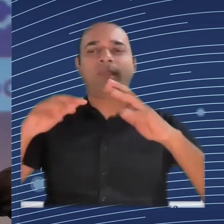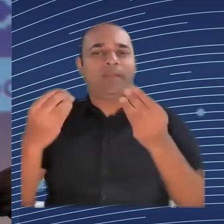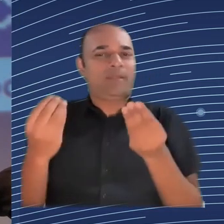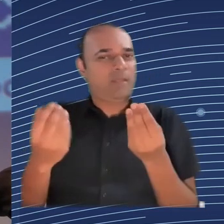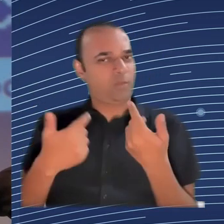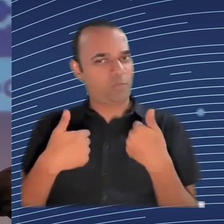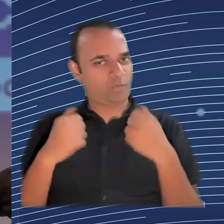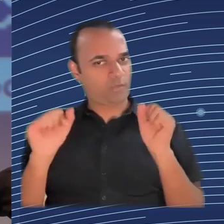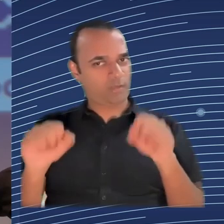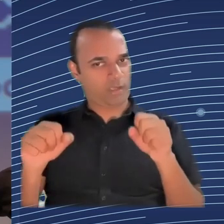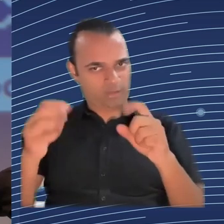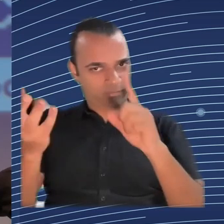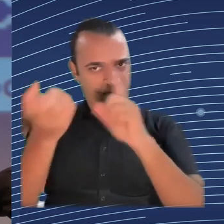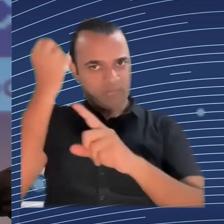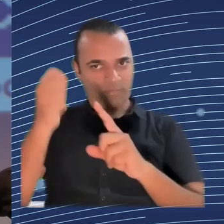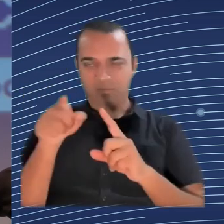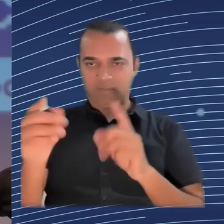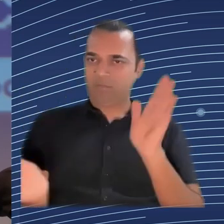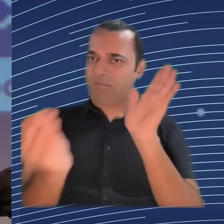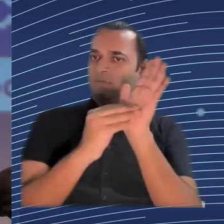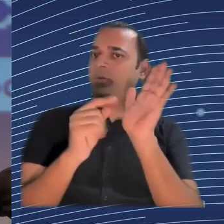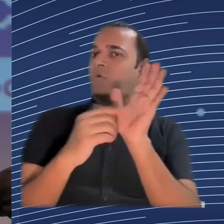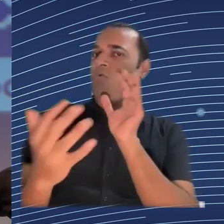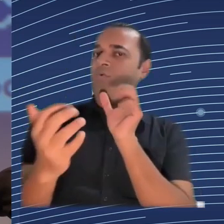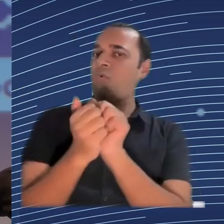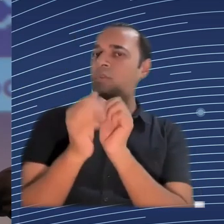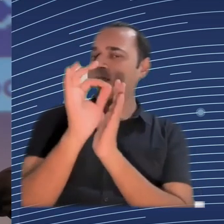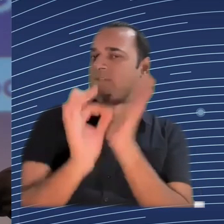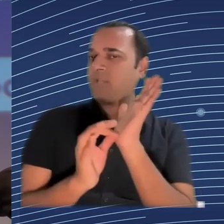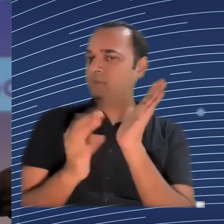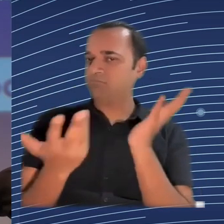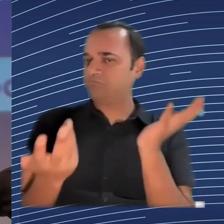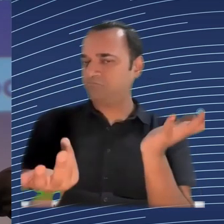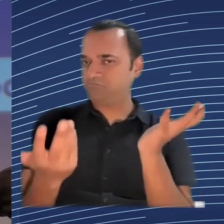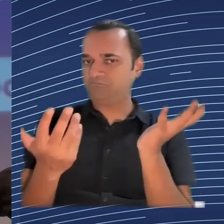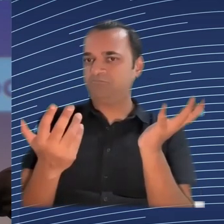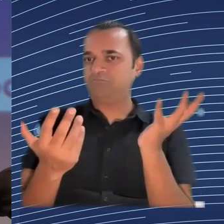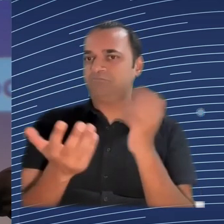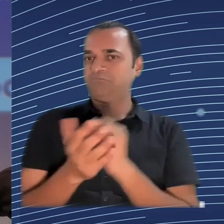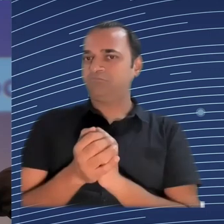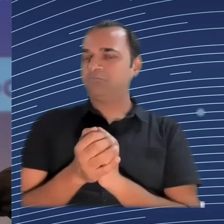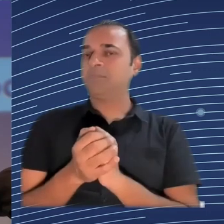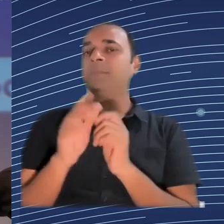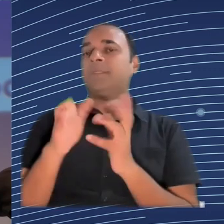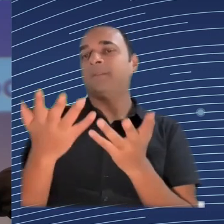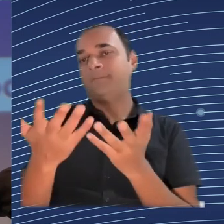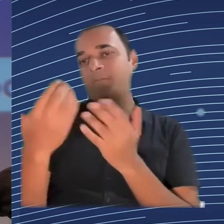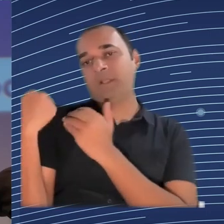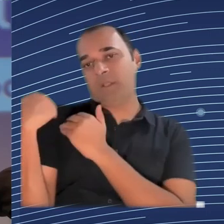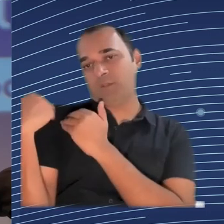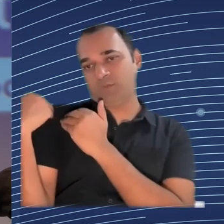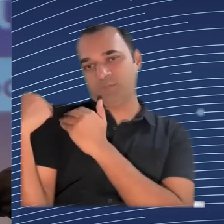to make sure that it is a part of the business model. And I think that this is a way to enforce accountability that doesn't harm